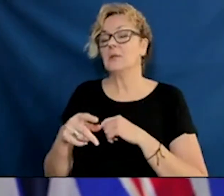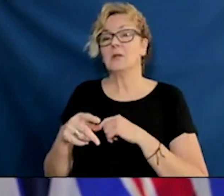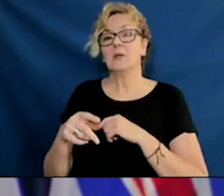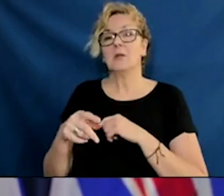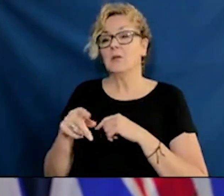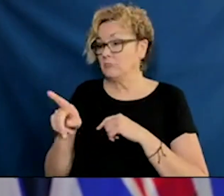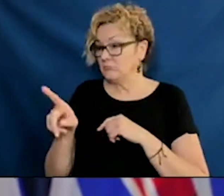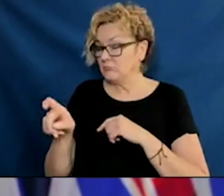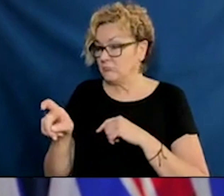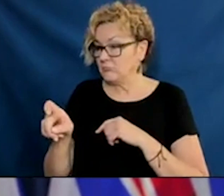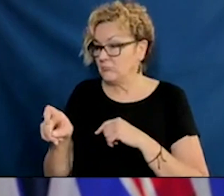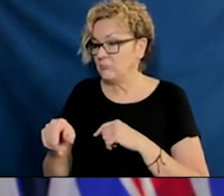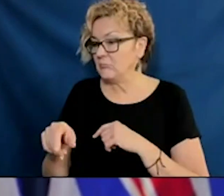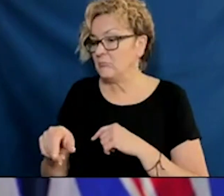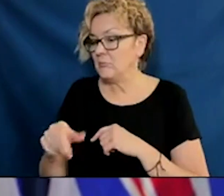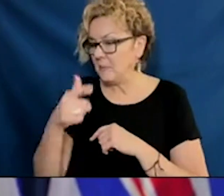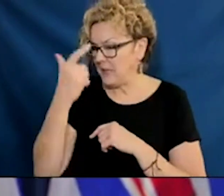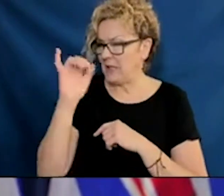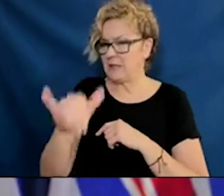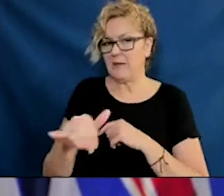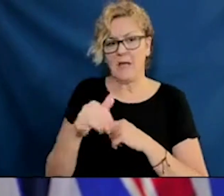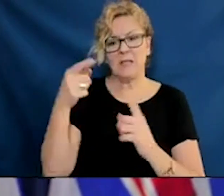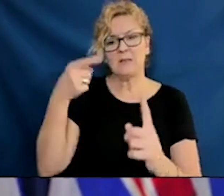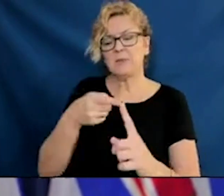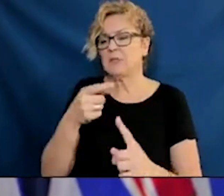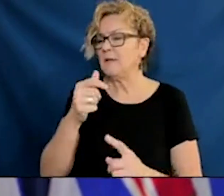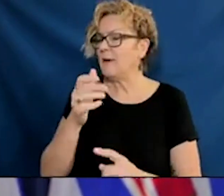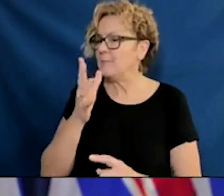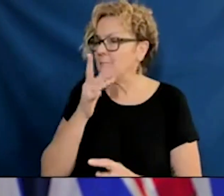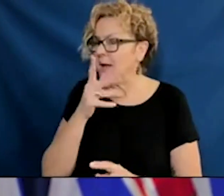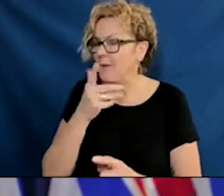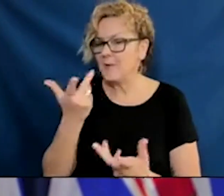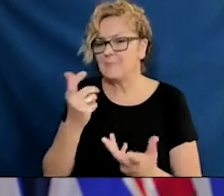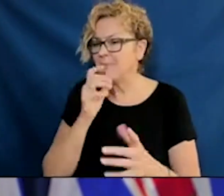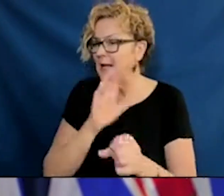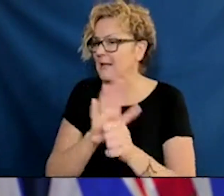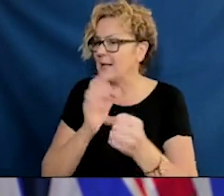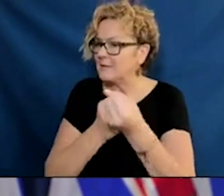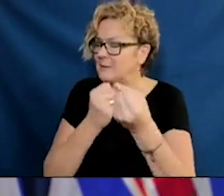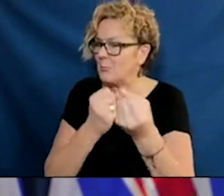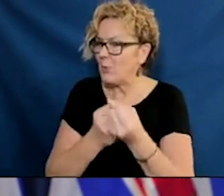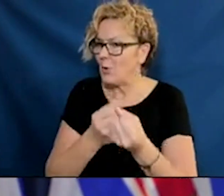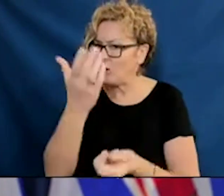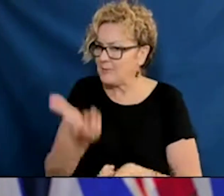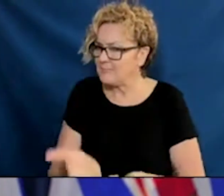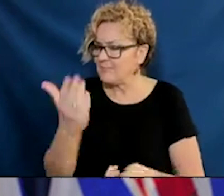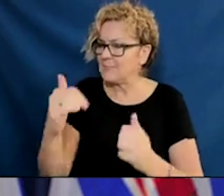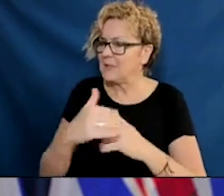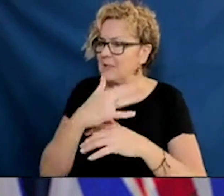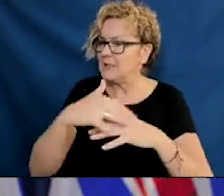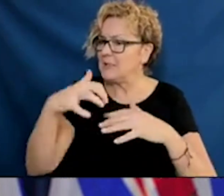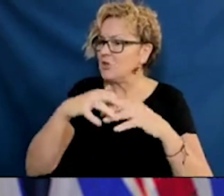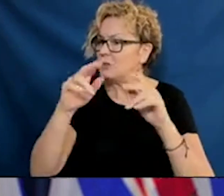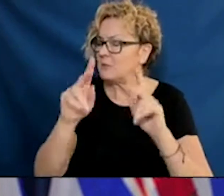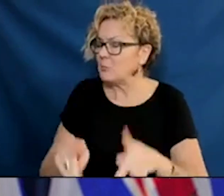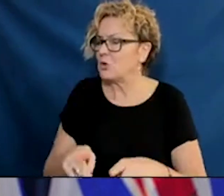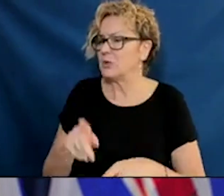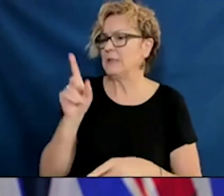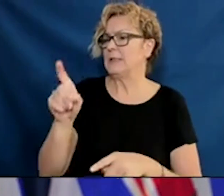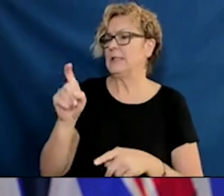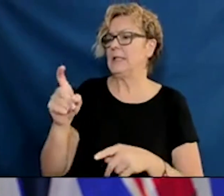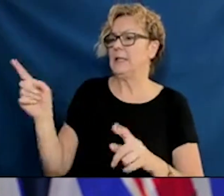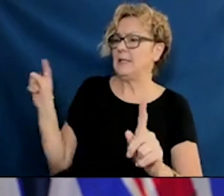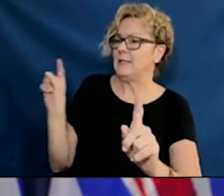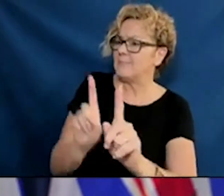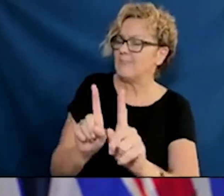the aftercare for this particular mother. I agree. And I think we are proceeding with hiring of 32